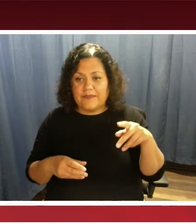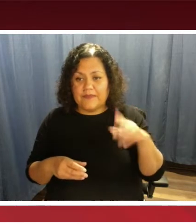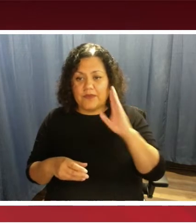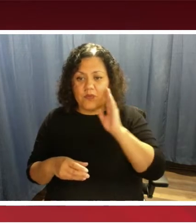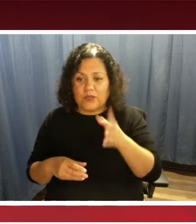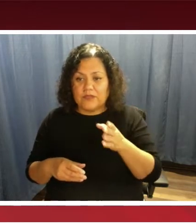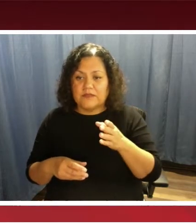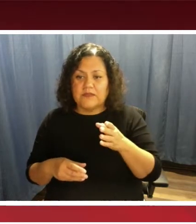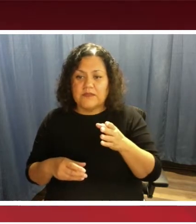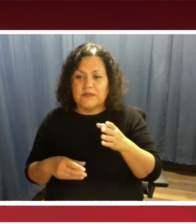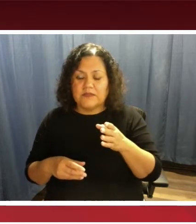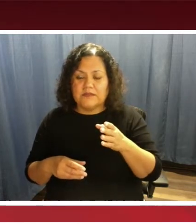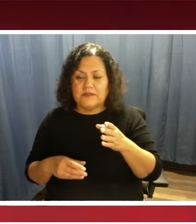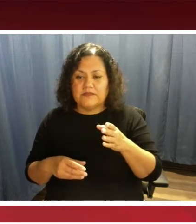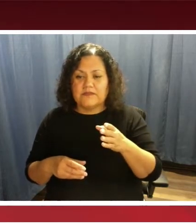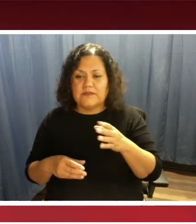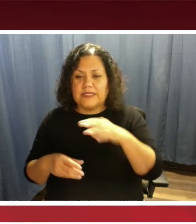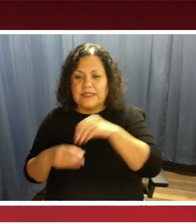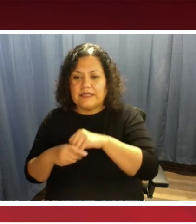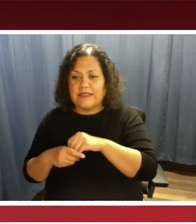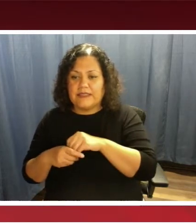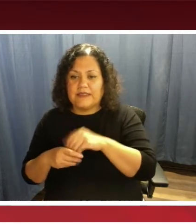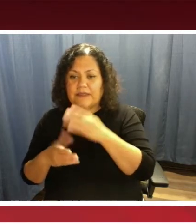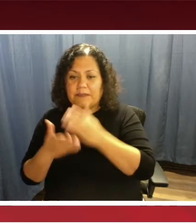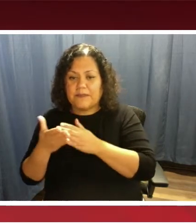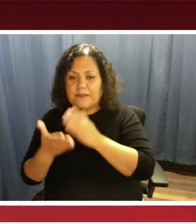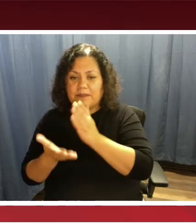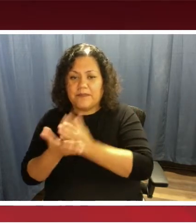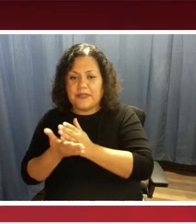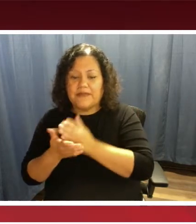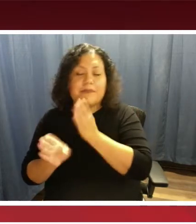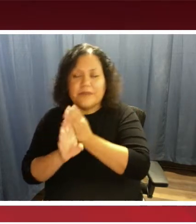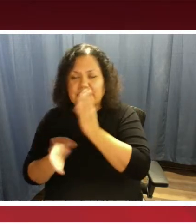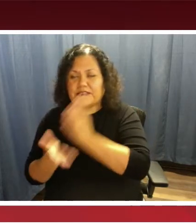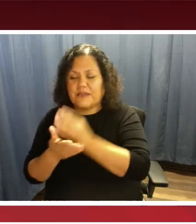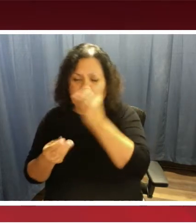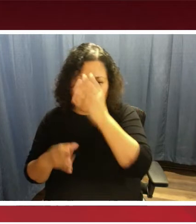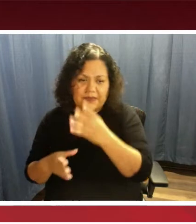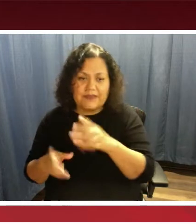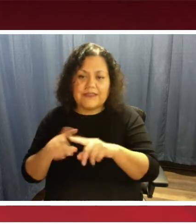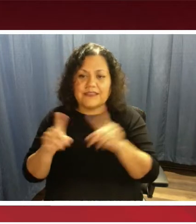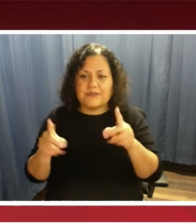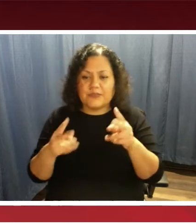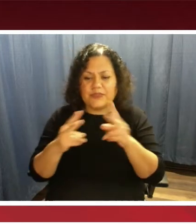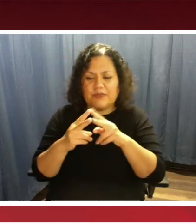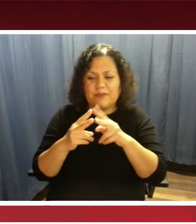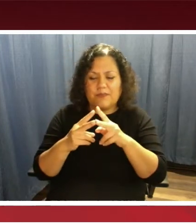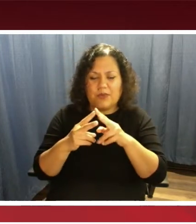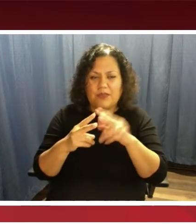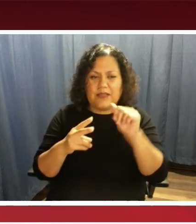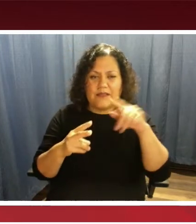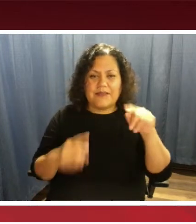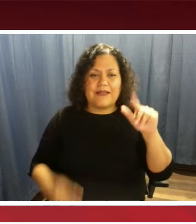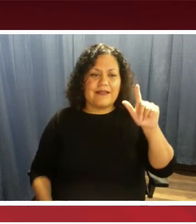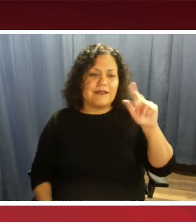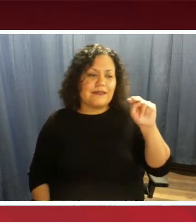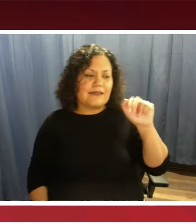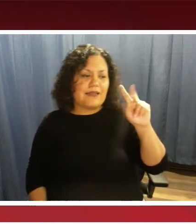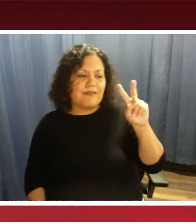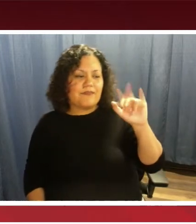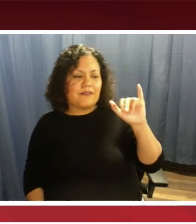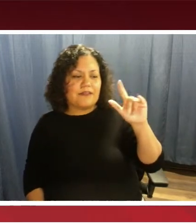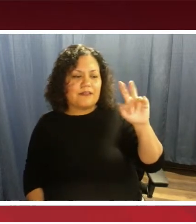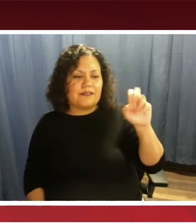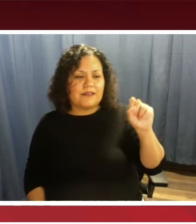part of bus stop information. The difference between the apps is that NaviLens app will provide the audio message and